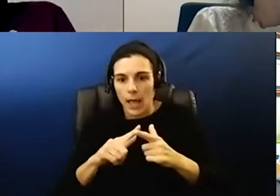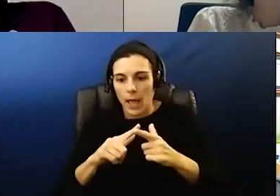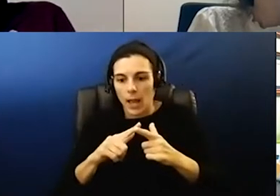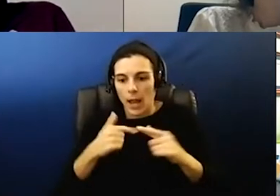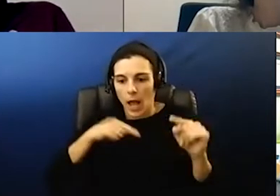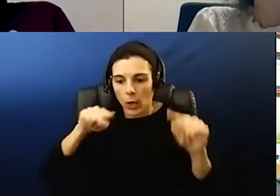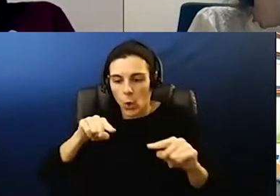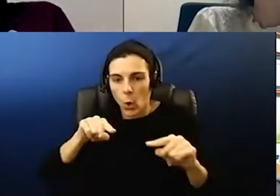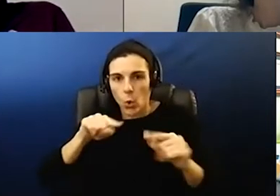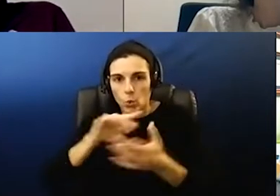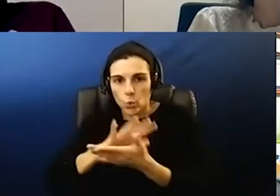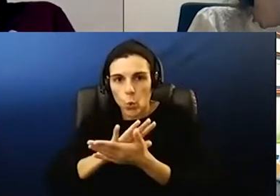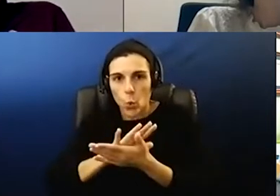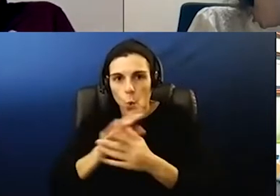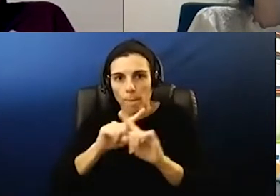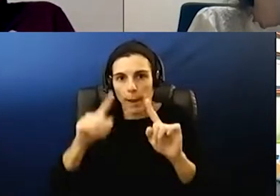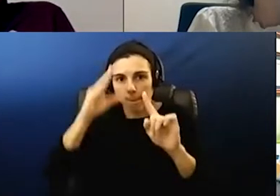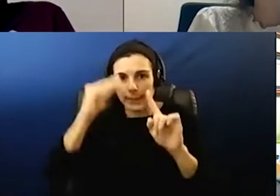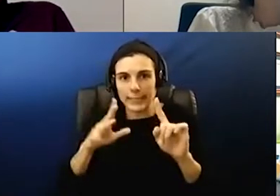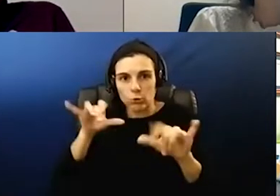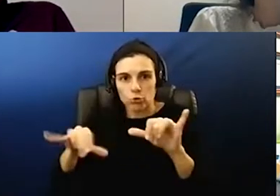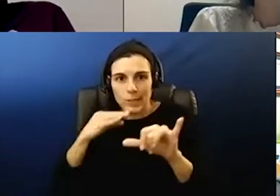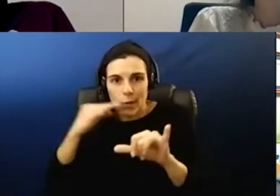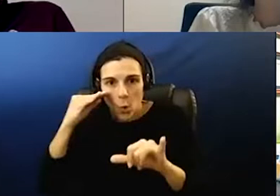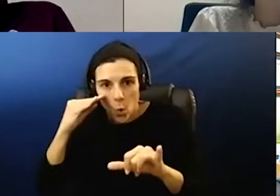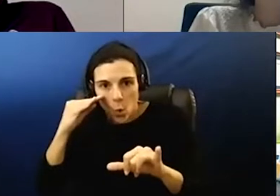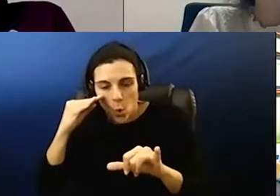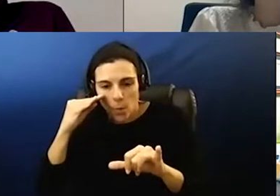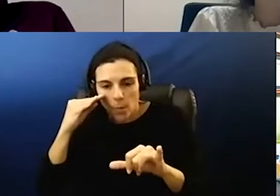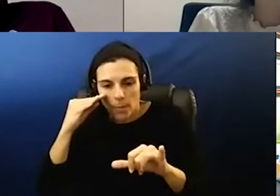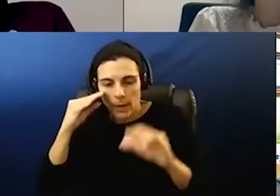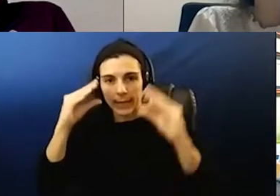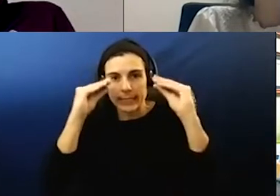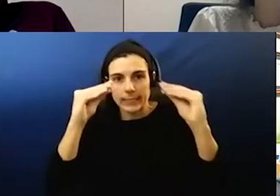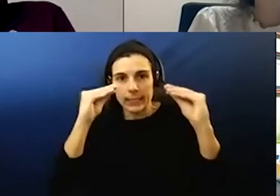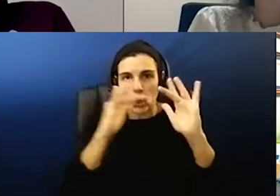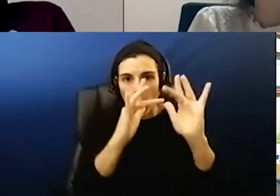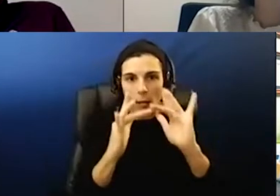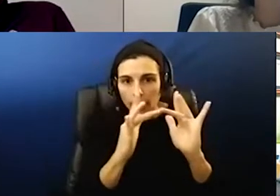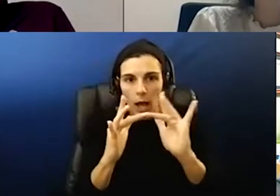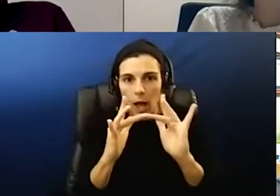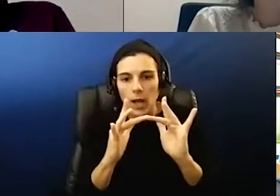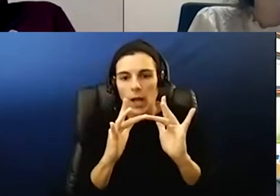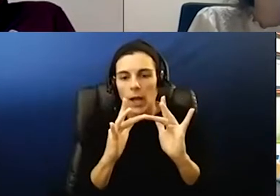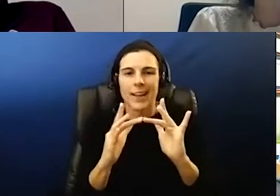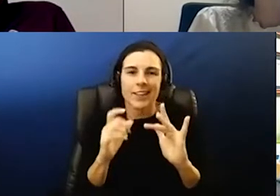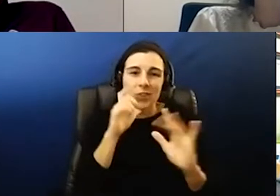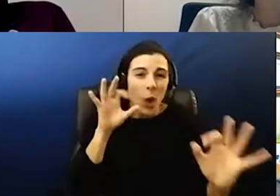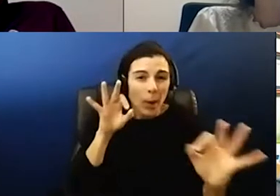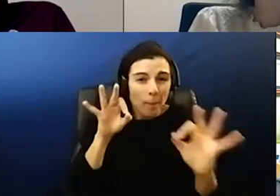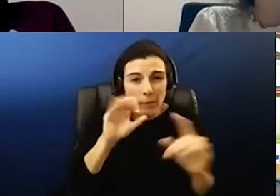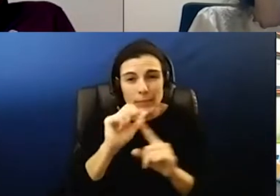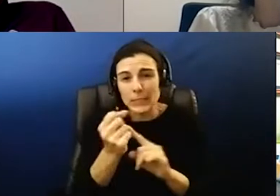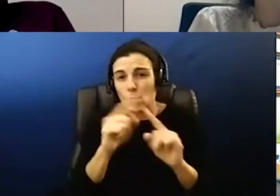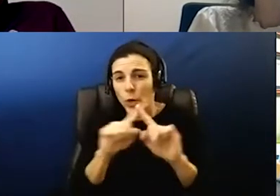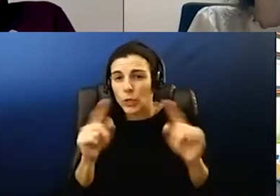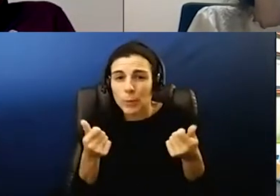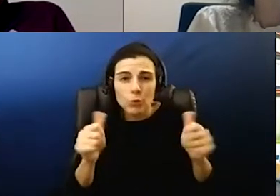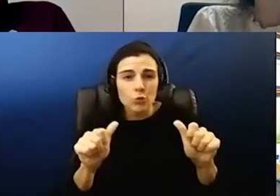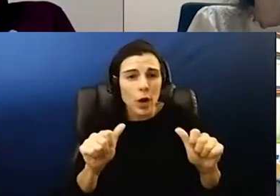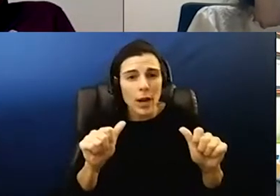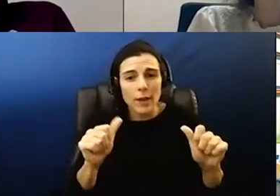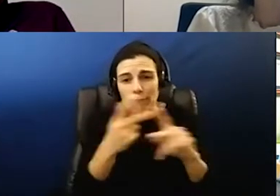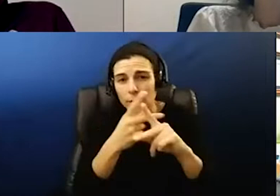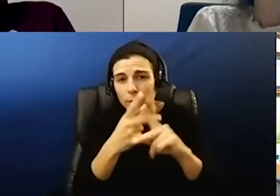but my teacher is quarantined at home teaching back to the school and although those things are not ideal it's it's trying to find the best